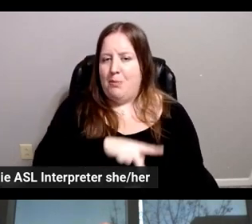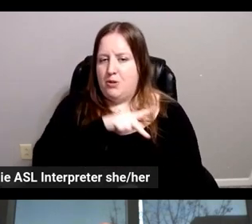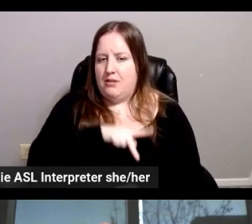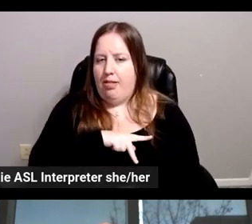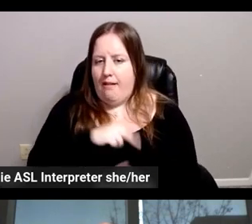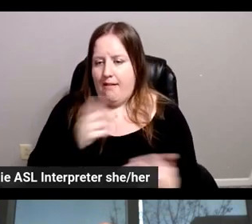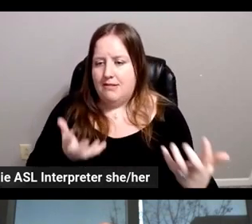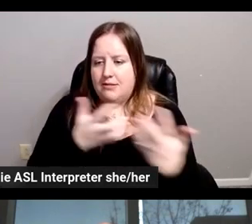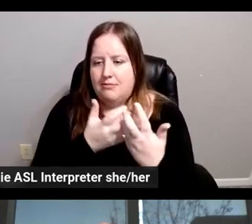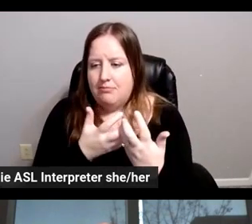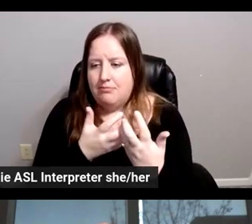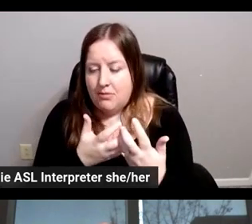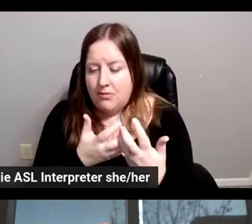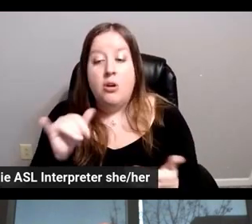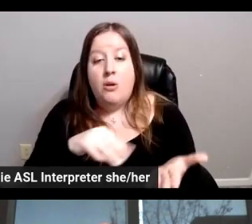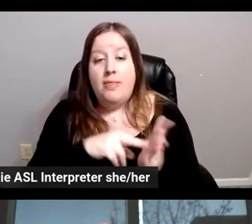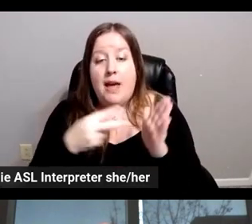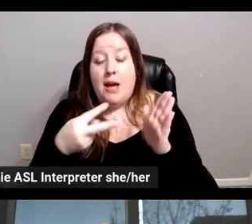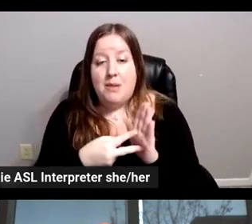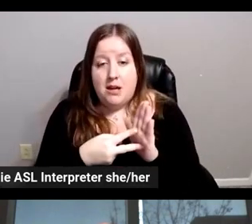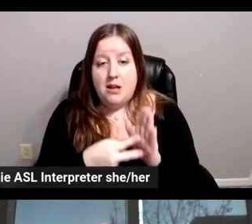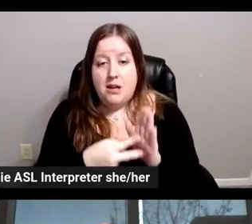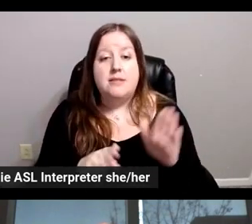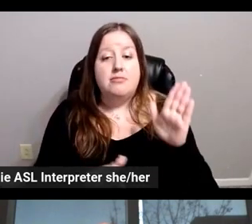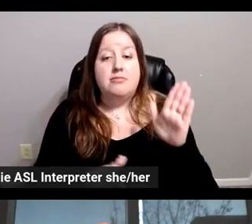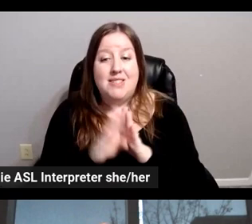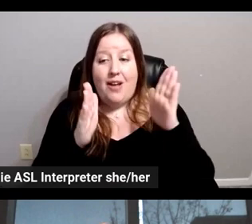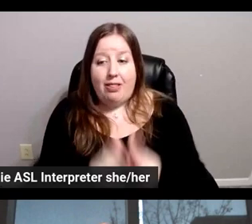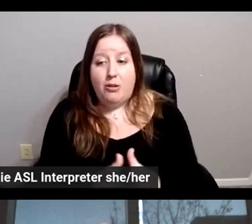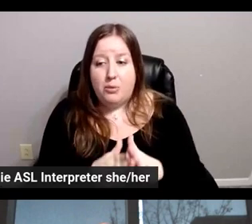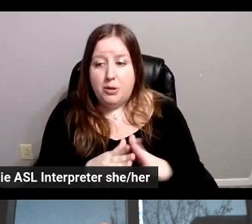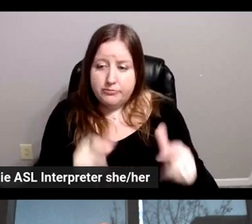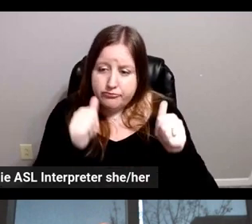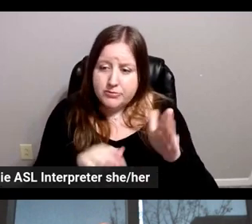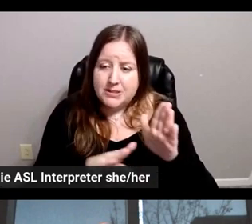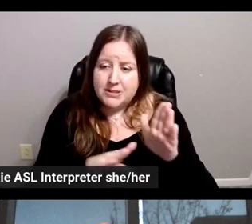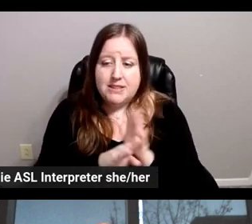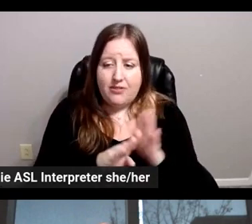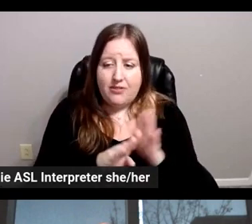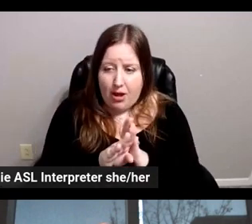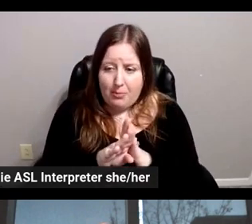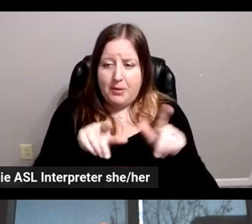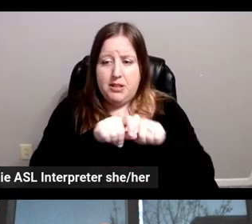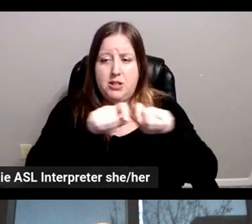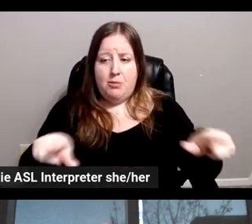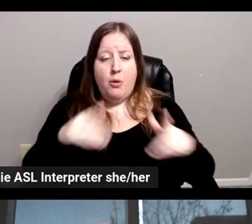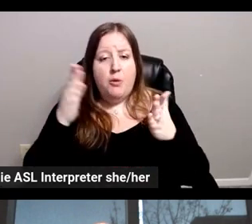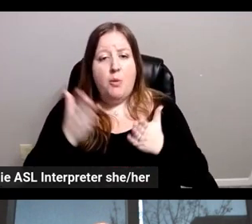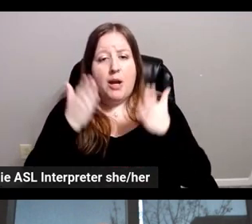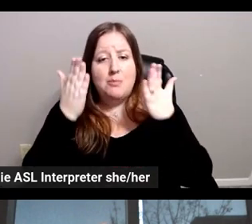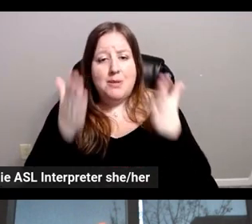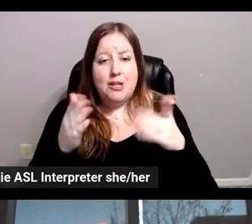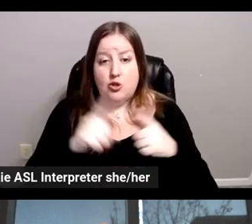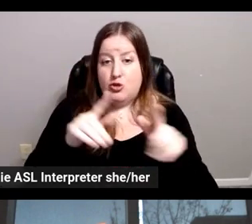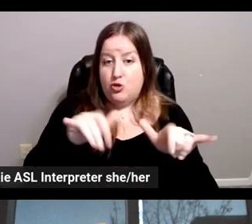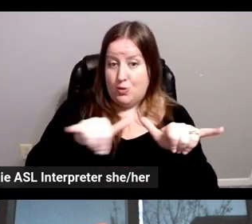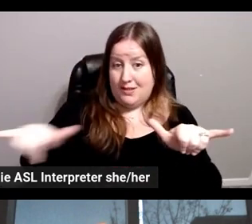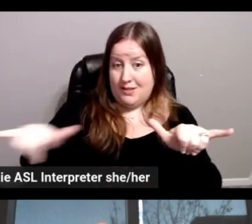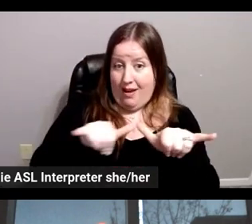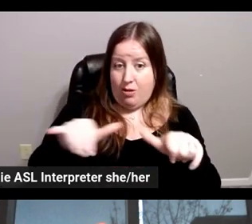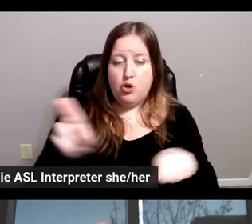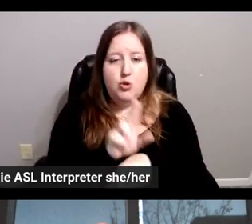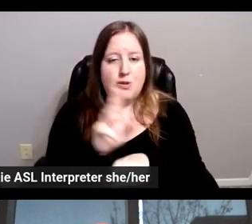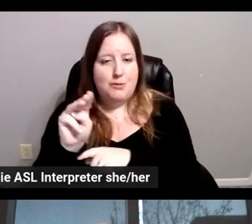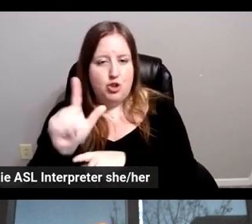what Personalize does is it allows developers to quickly develop and deploy recommendations at scale using machine